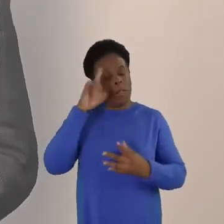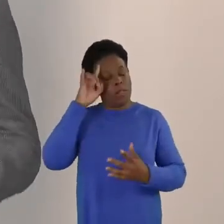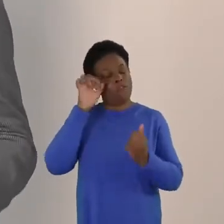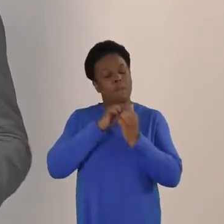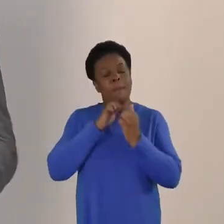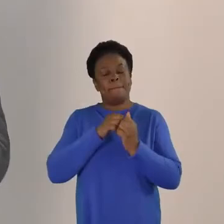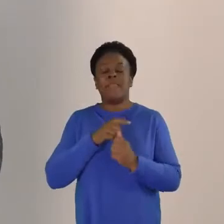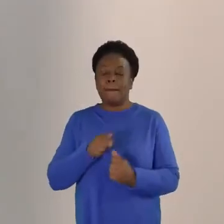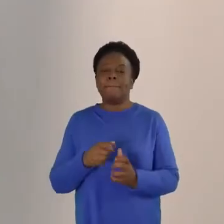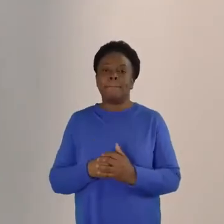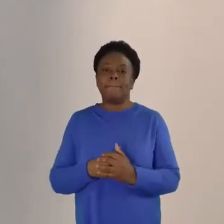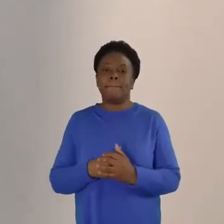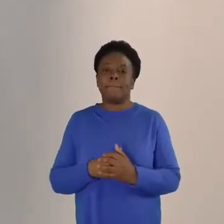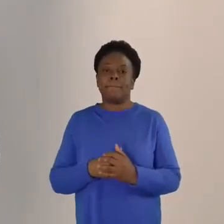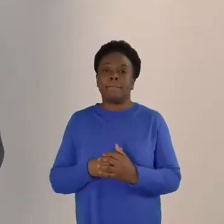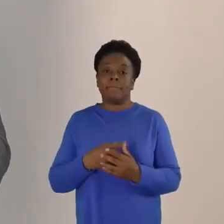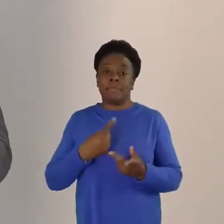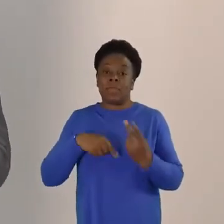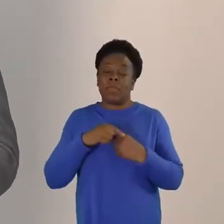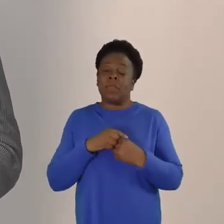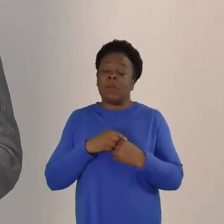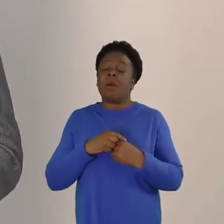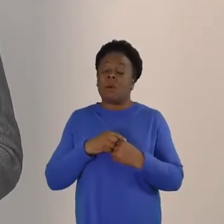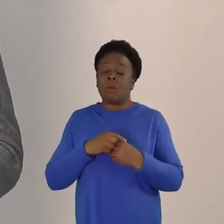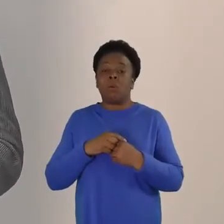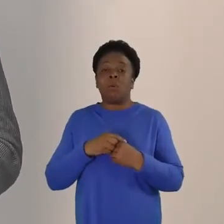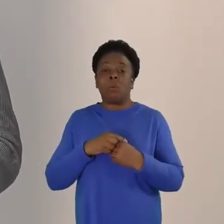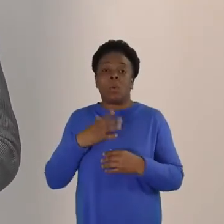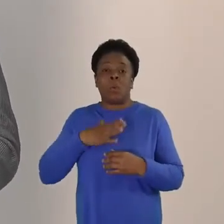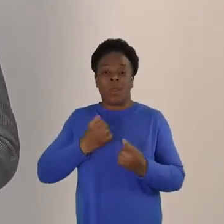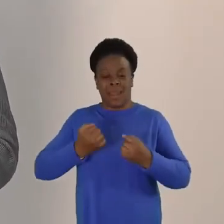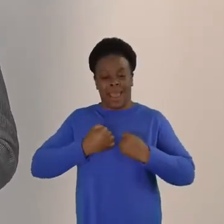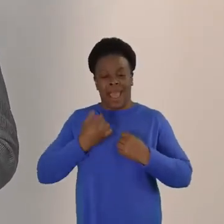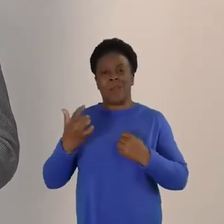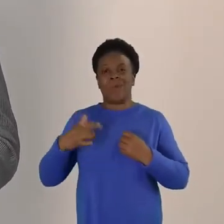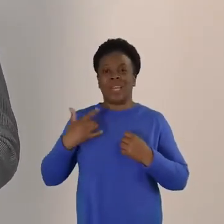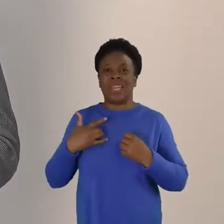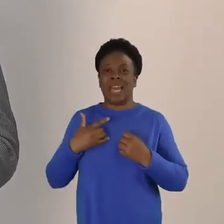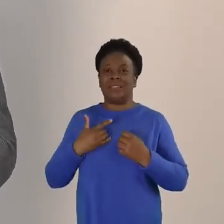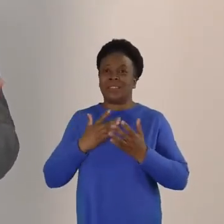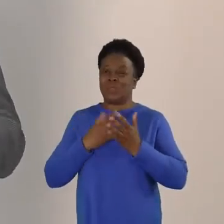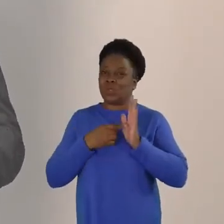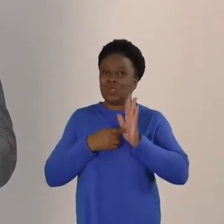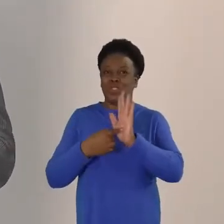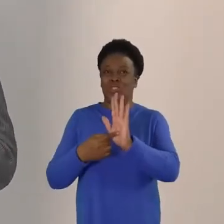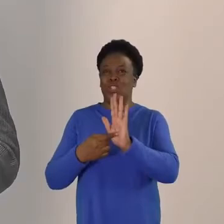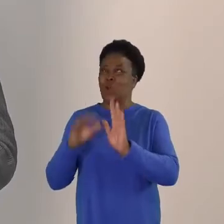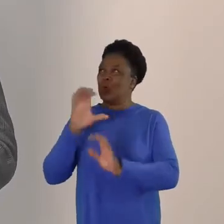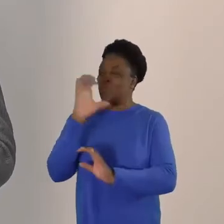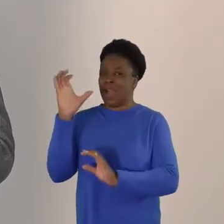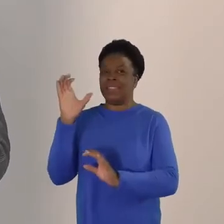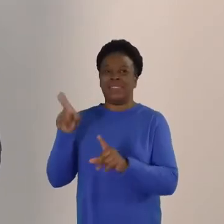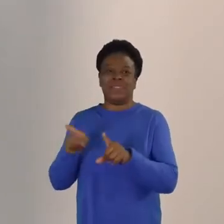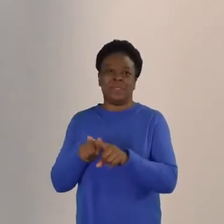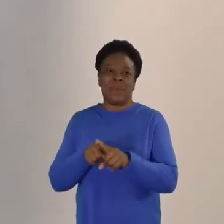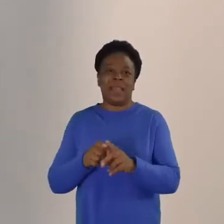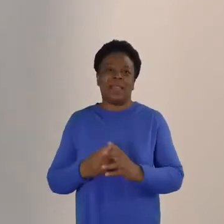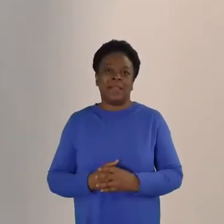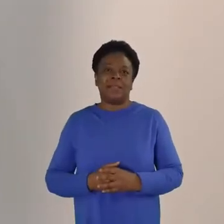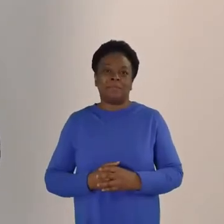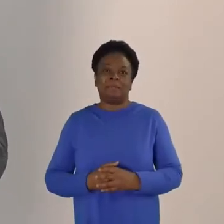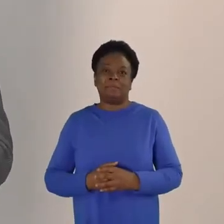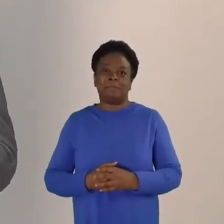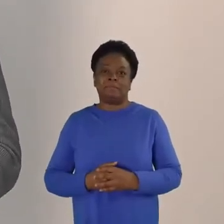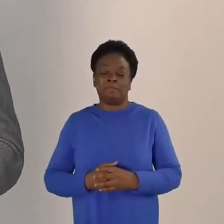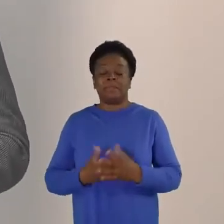hope that our lives will also speak something wonderful about Christ. And so as we turn to pray for Assembly,